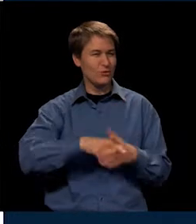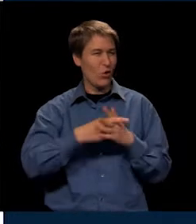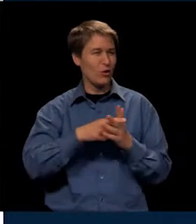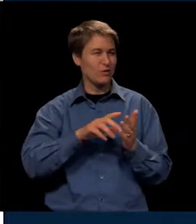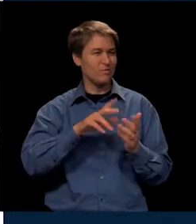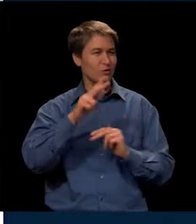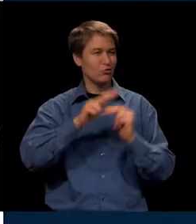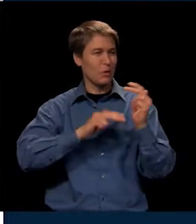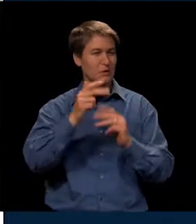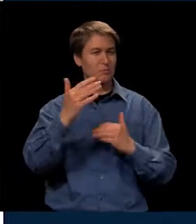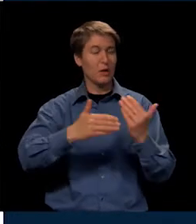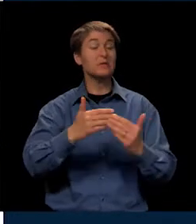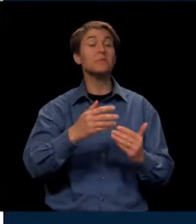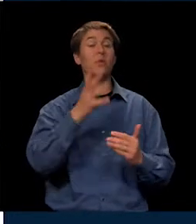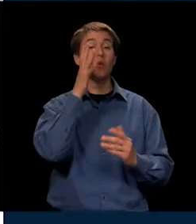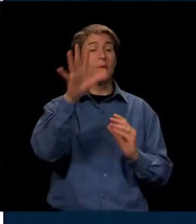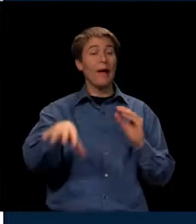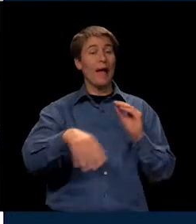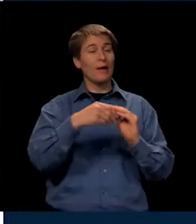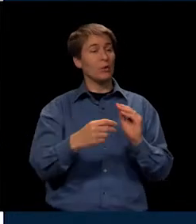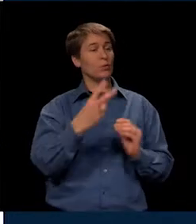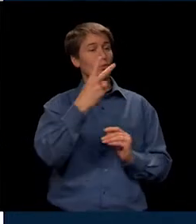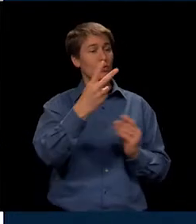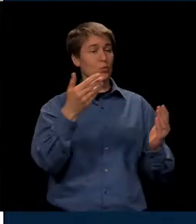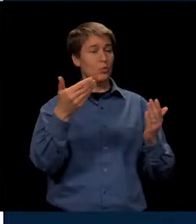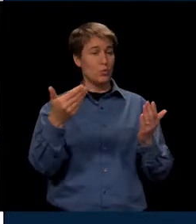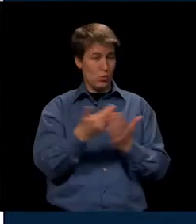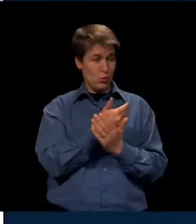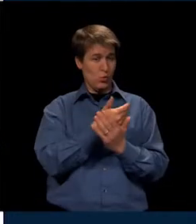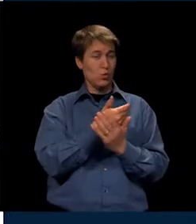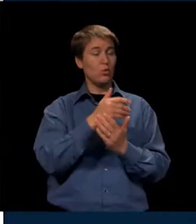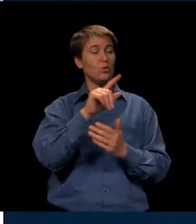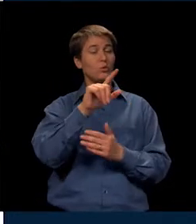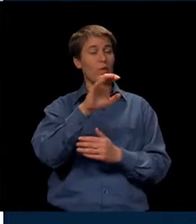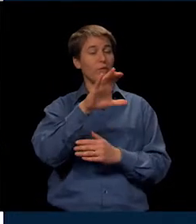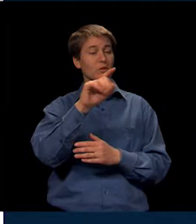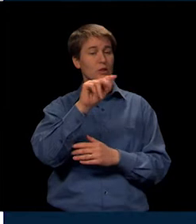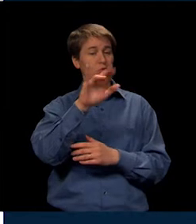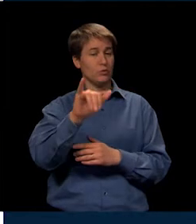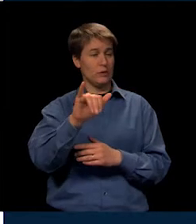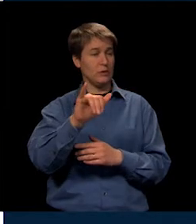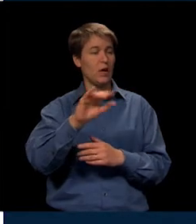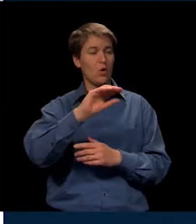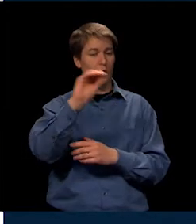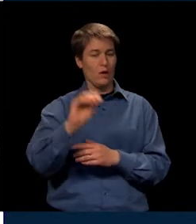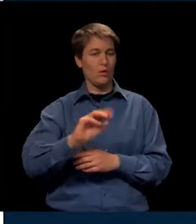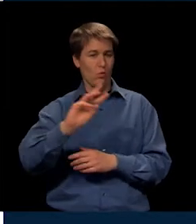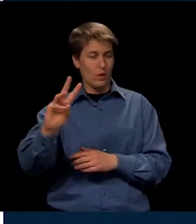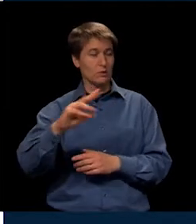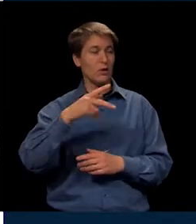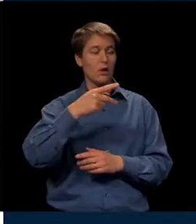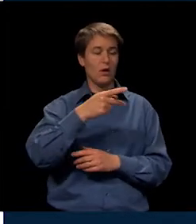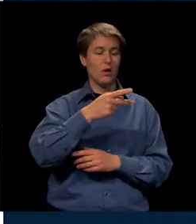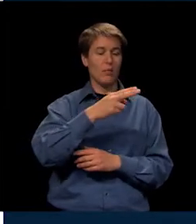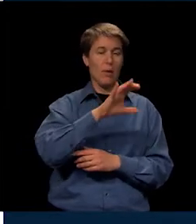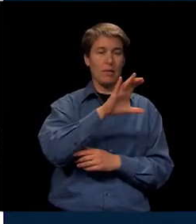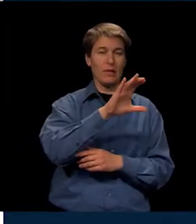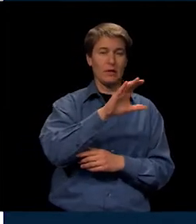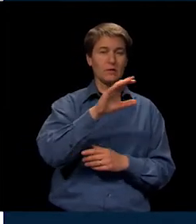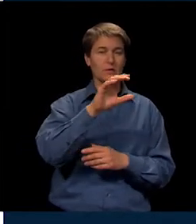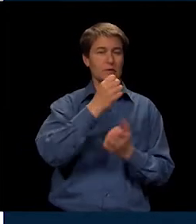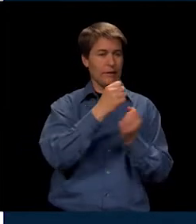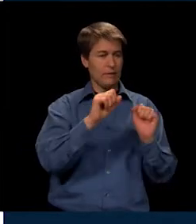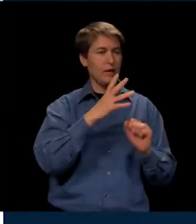to be adding two new additional 21st Century programs at Olathe West, Public Safety and Green Technology.